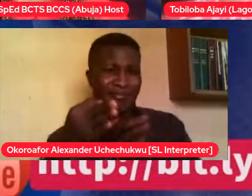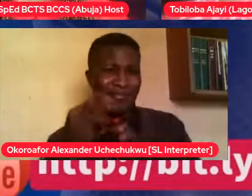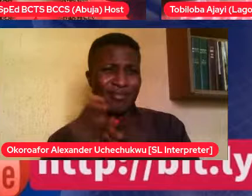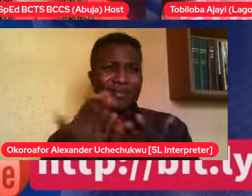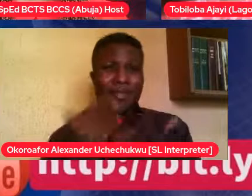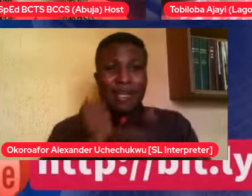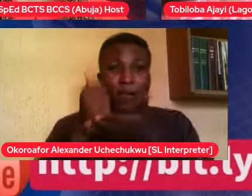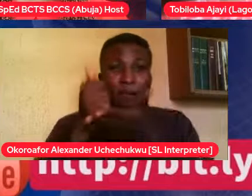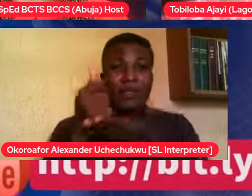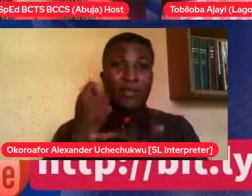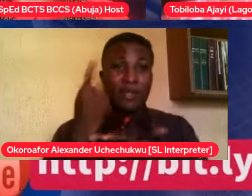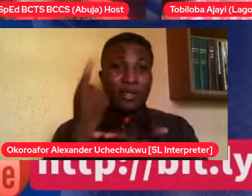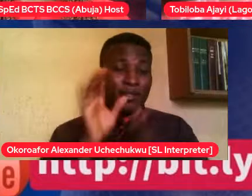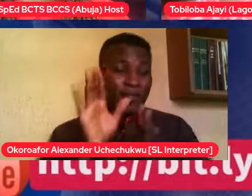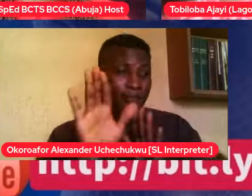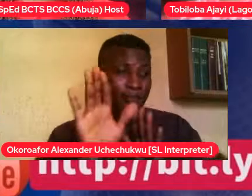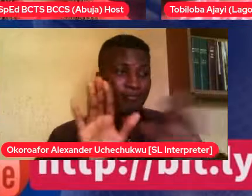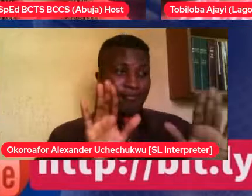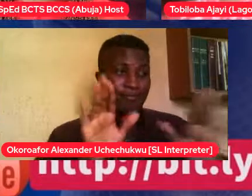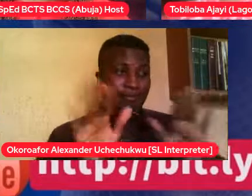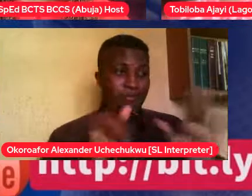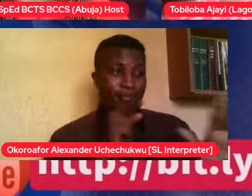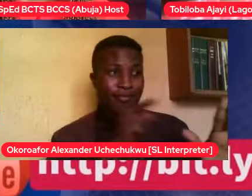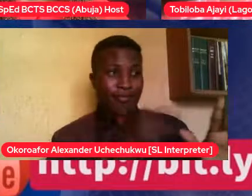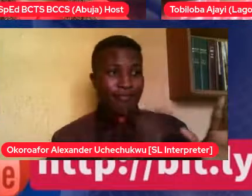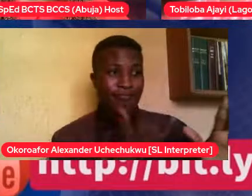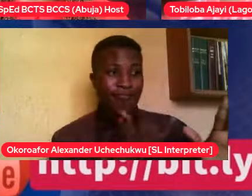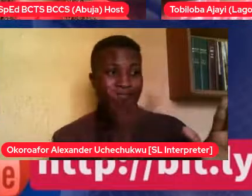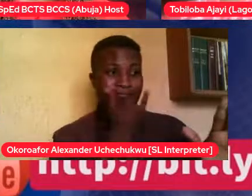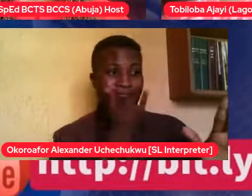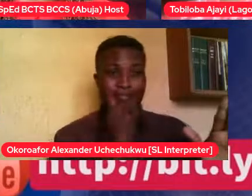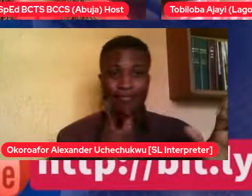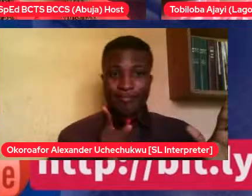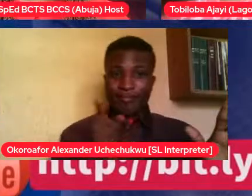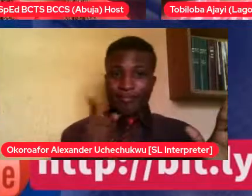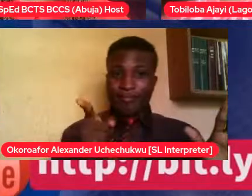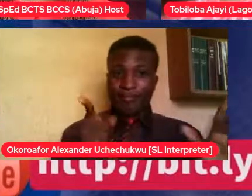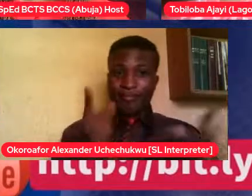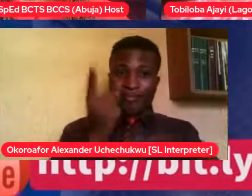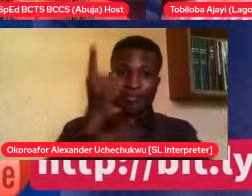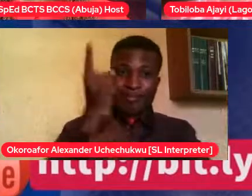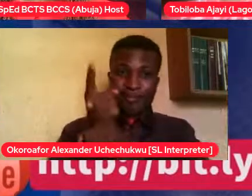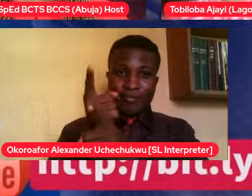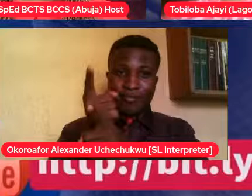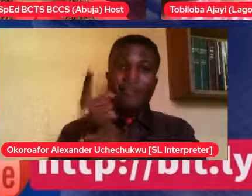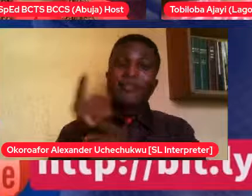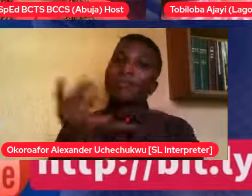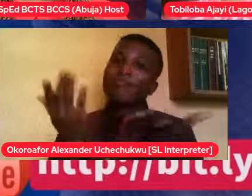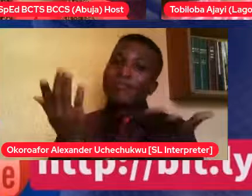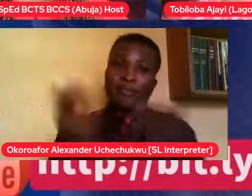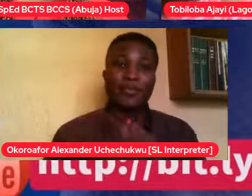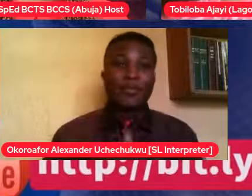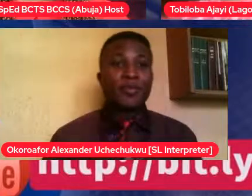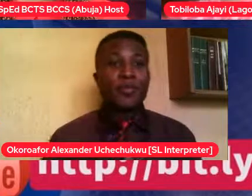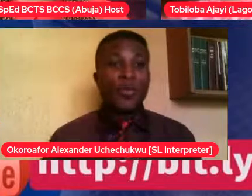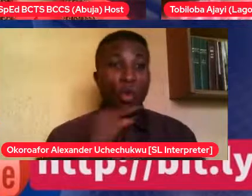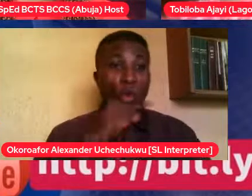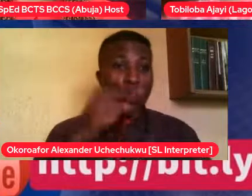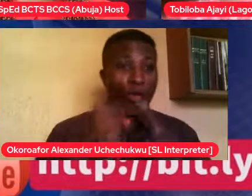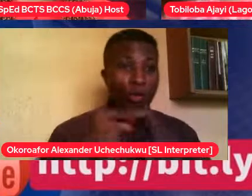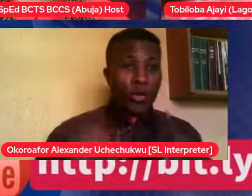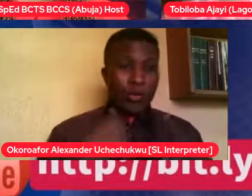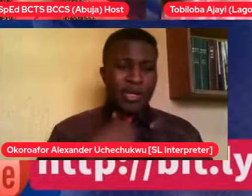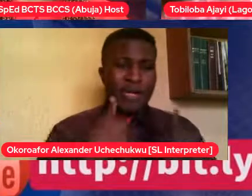especially with the advent of the virtual schooling and all these opportunities online. So Moni uses